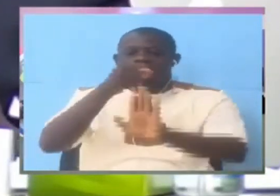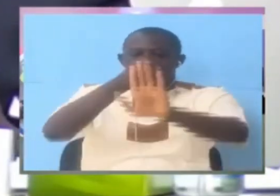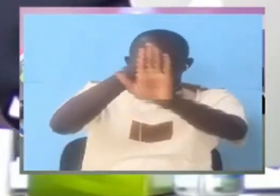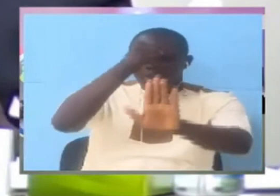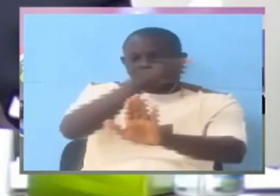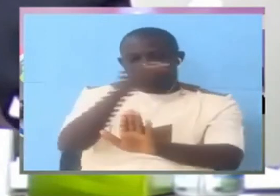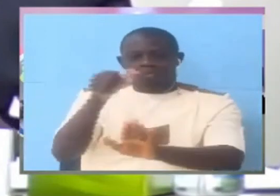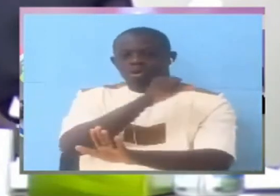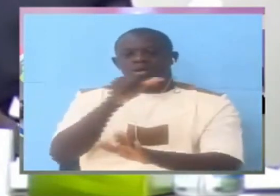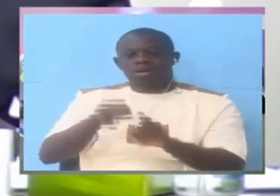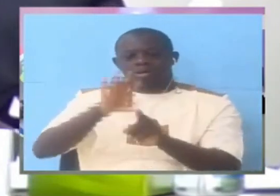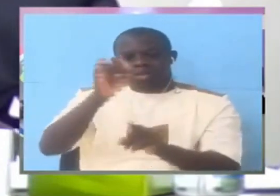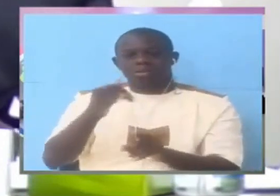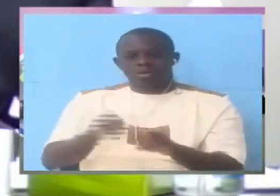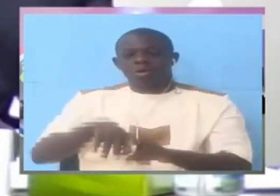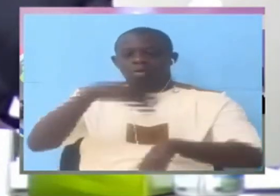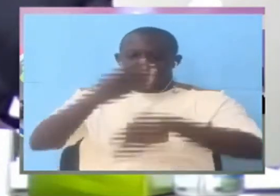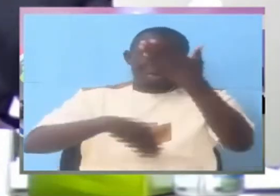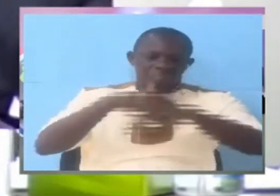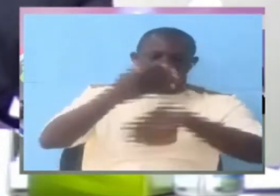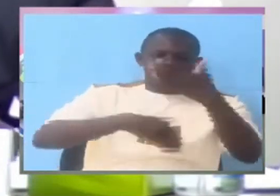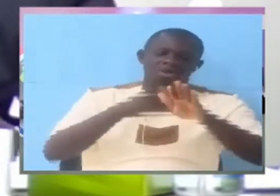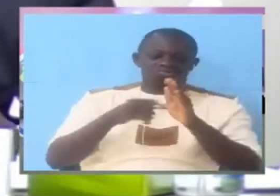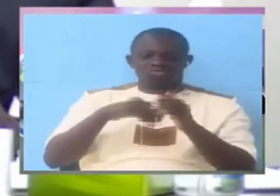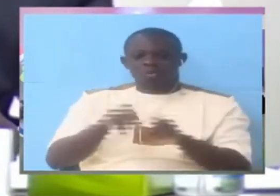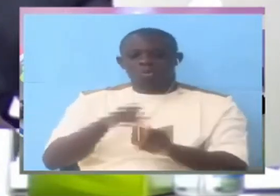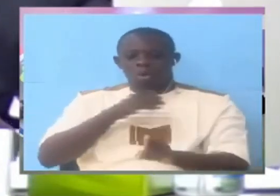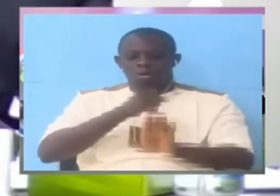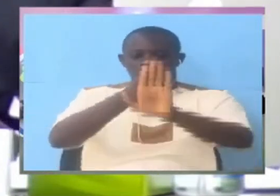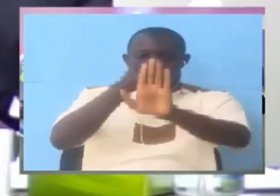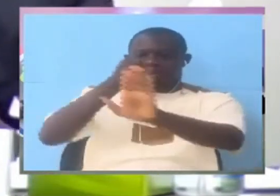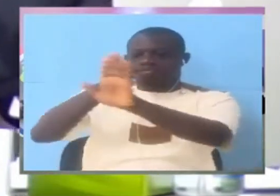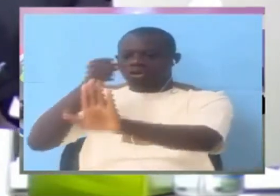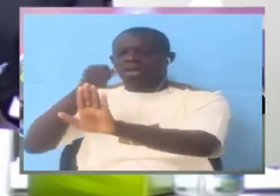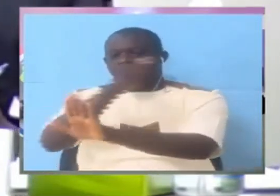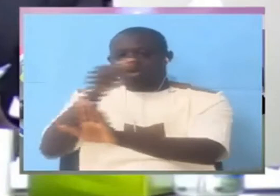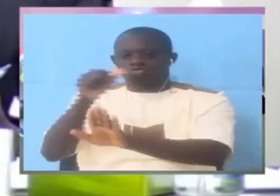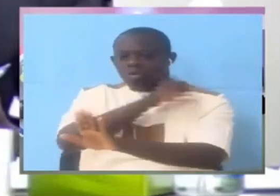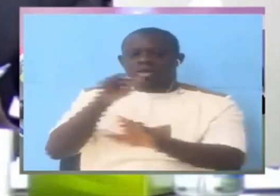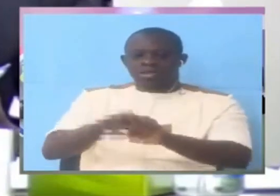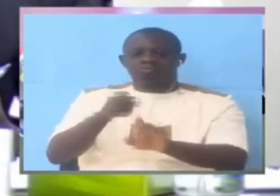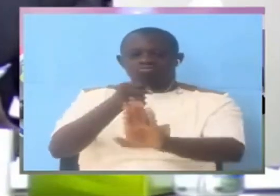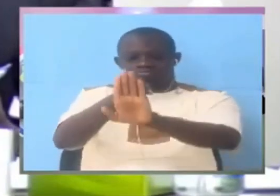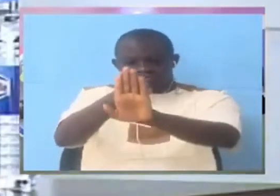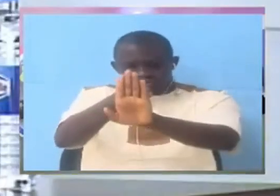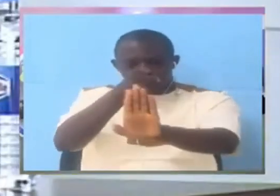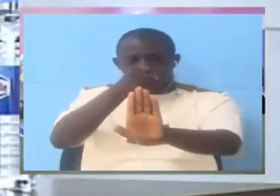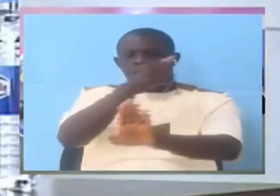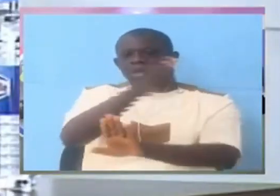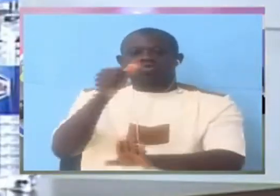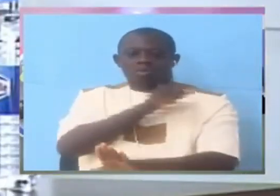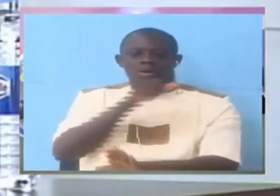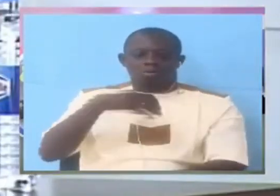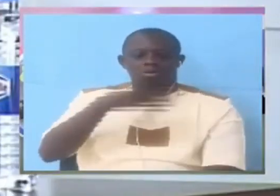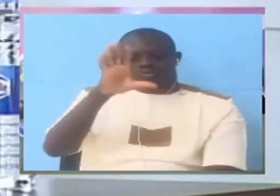games To protect each other To defend each other He dies he's